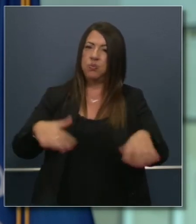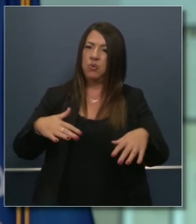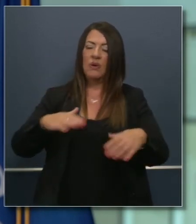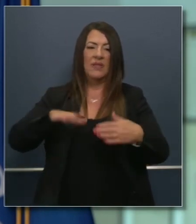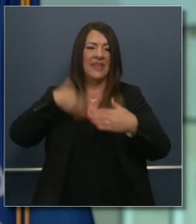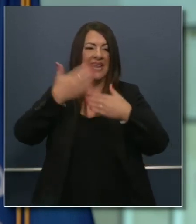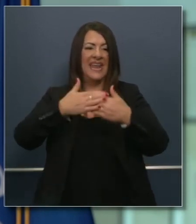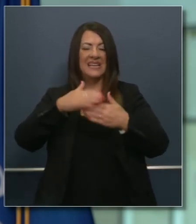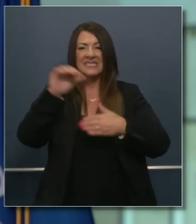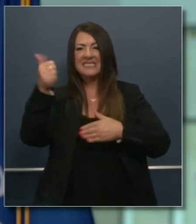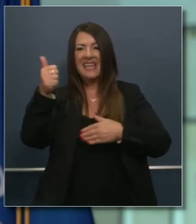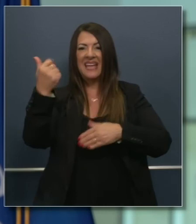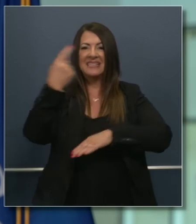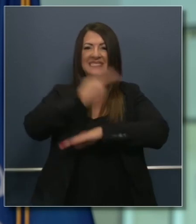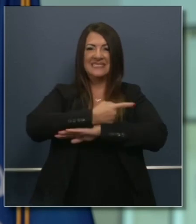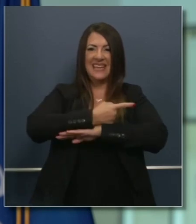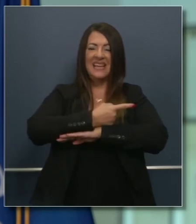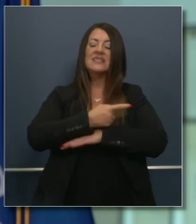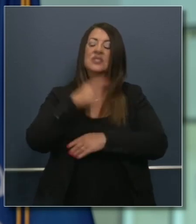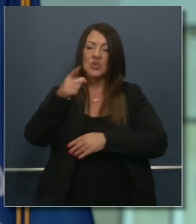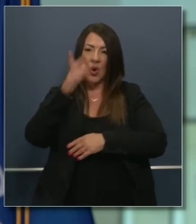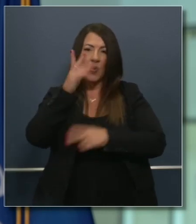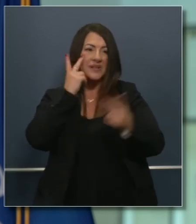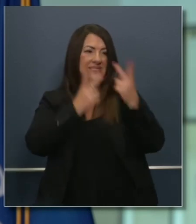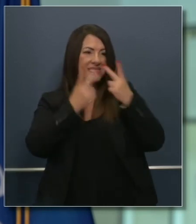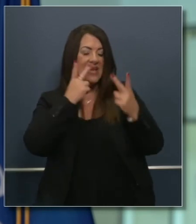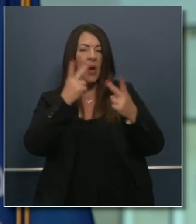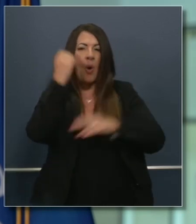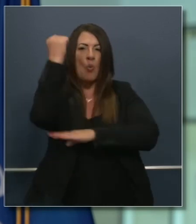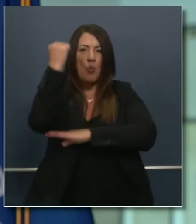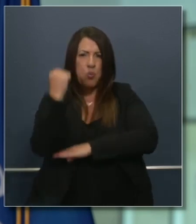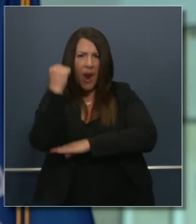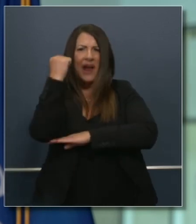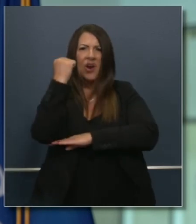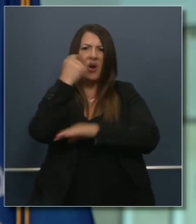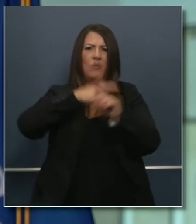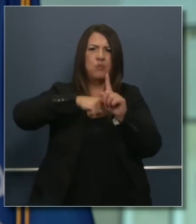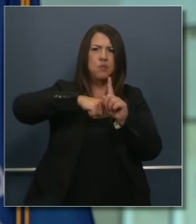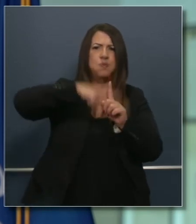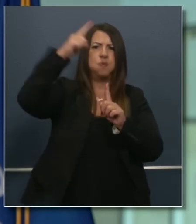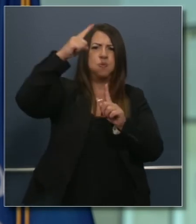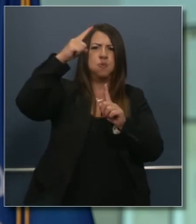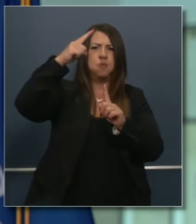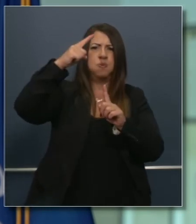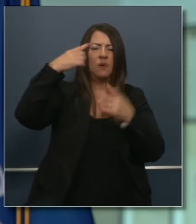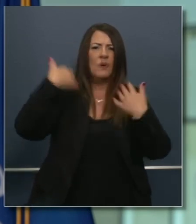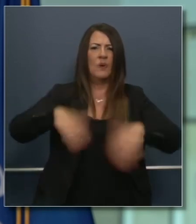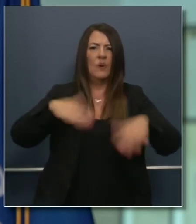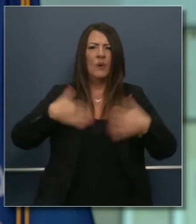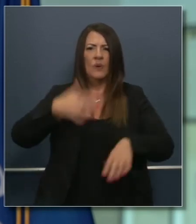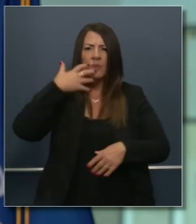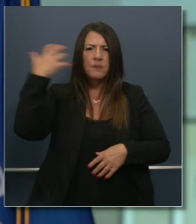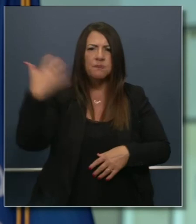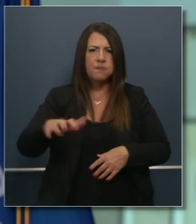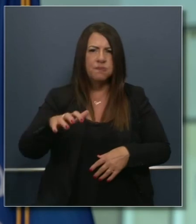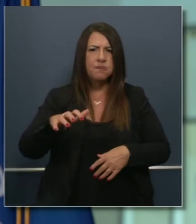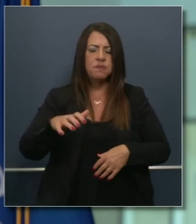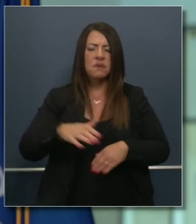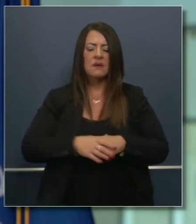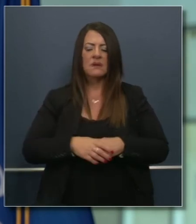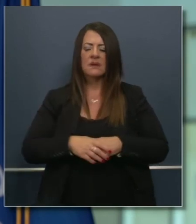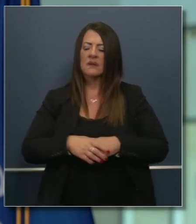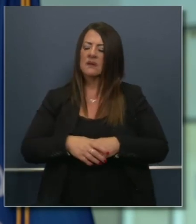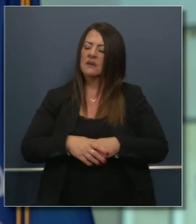9, 10 days, we're going to experience record-breaking temperatures, as the case in any jurisdiction on the globe.